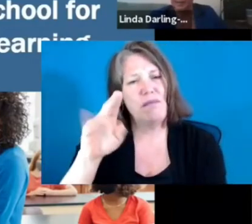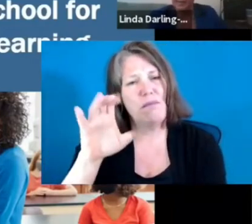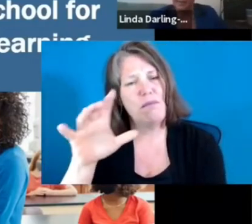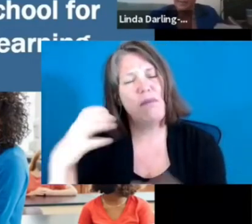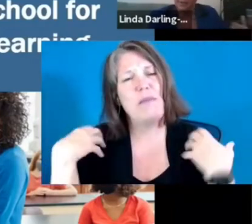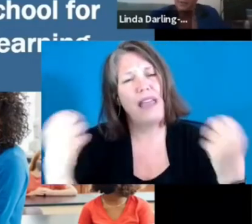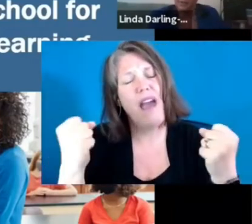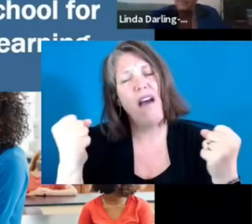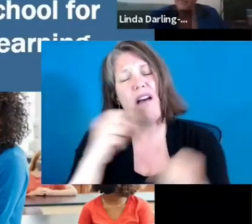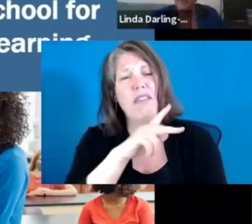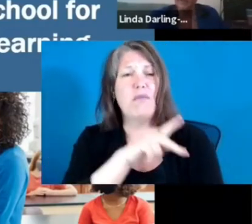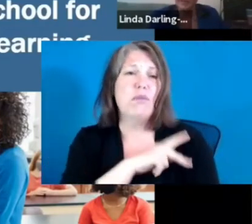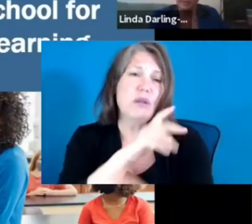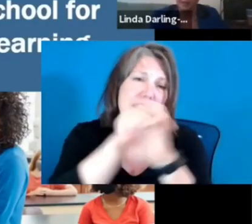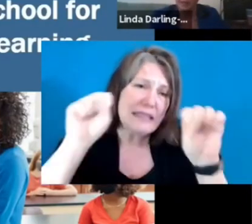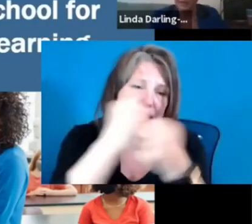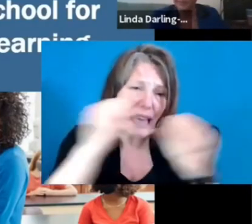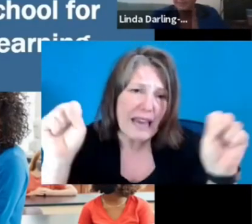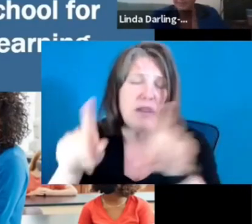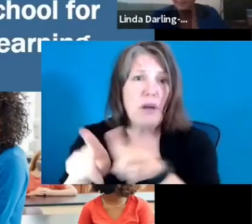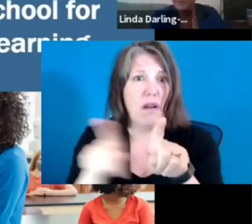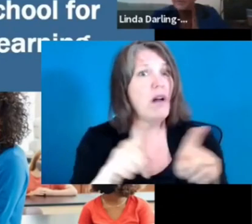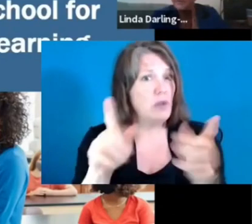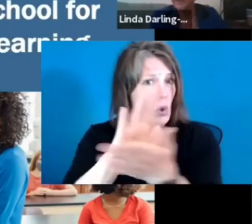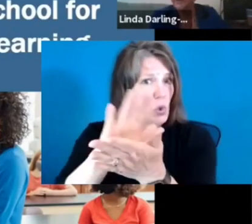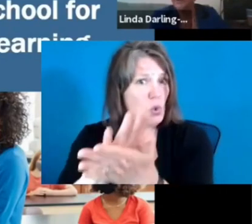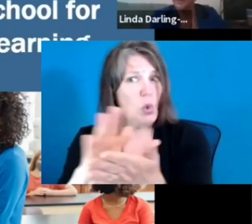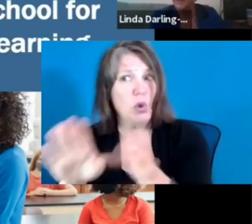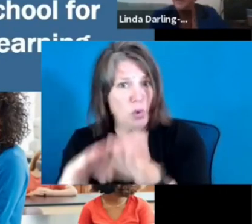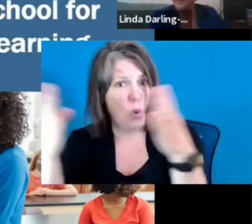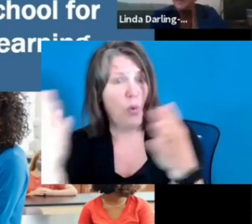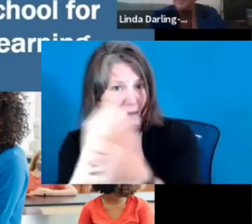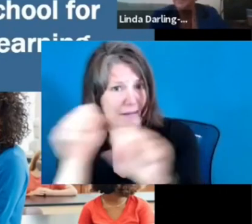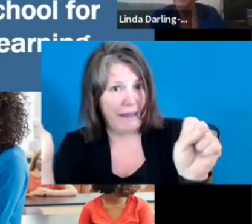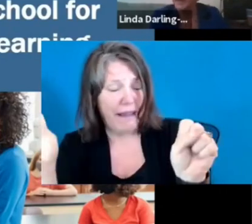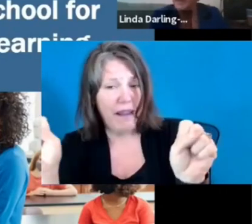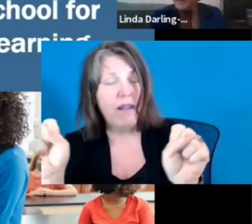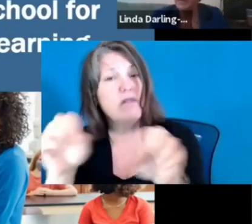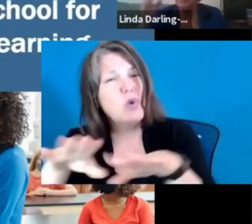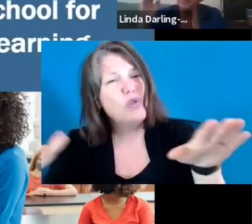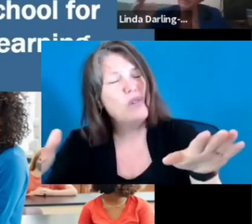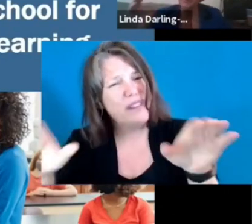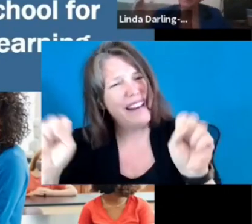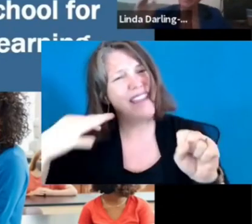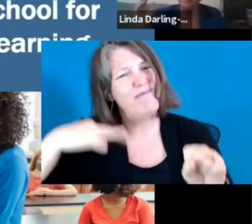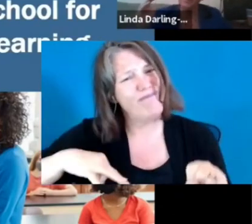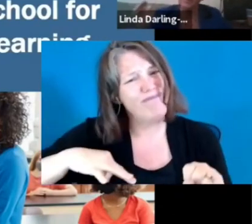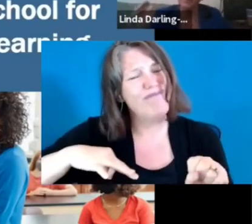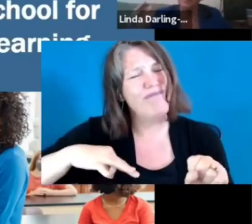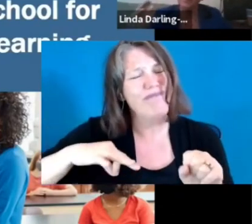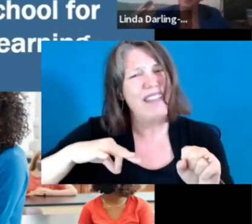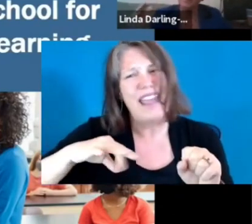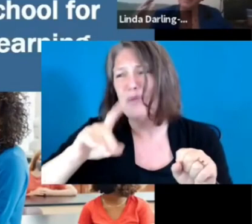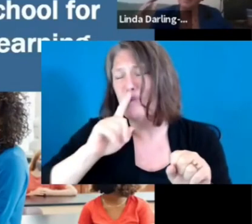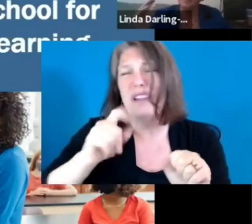ways so that children have the benefit of all that their teachers can bring them. And the other pillar for the